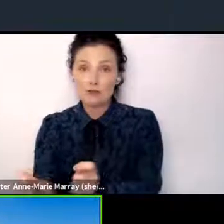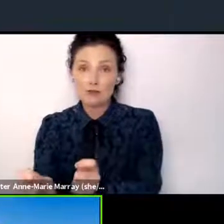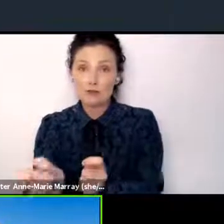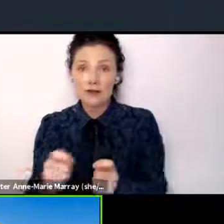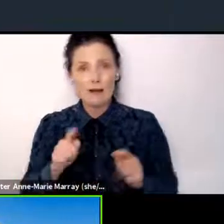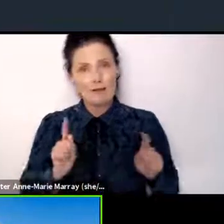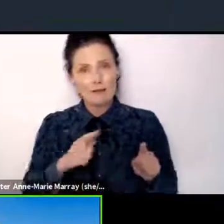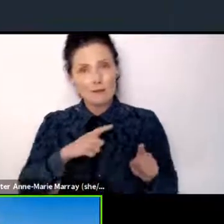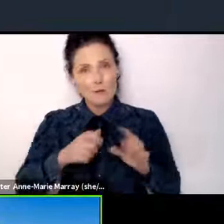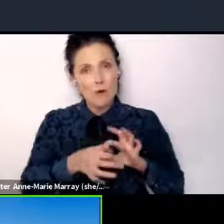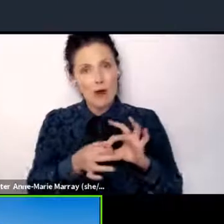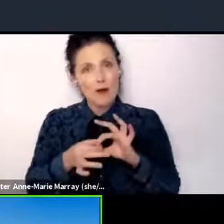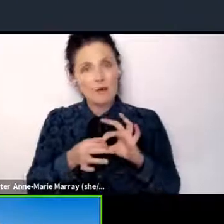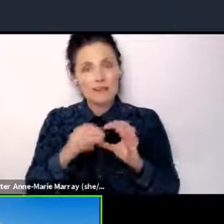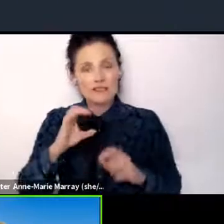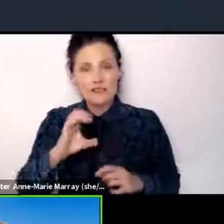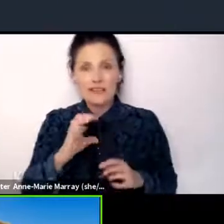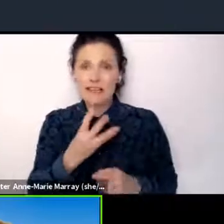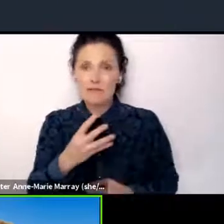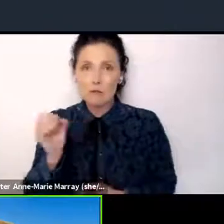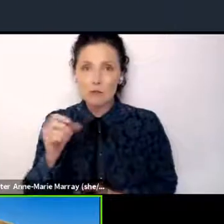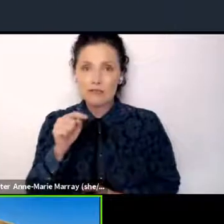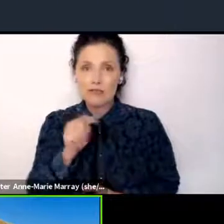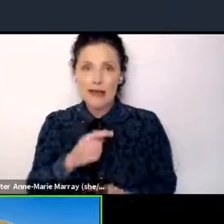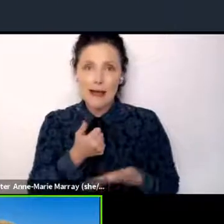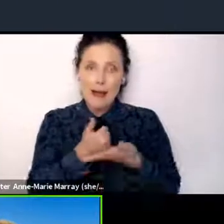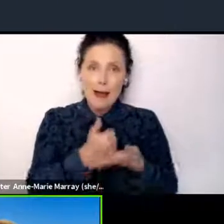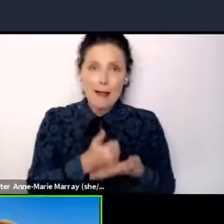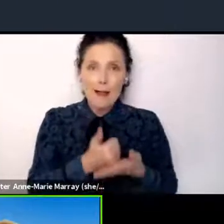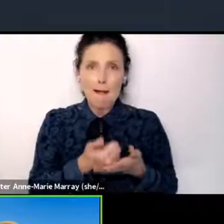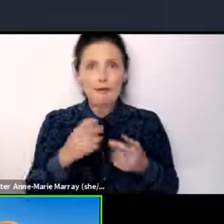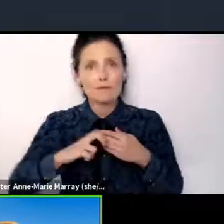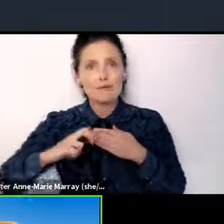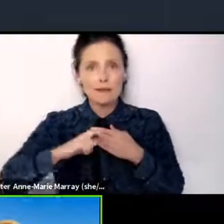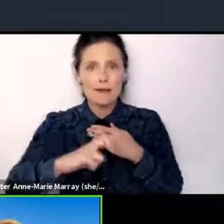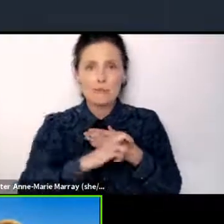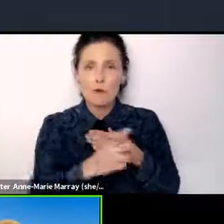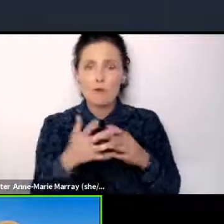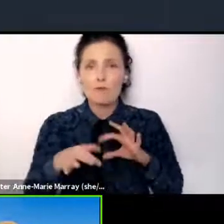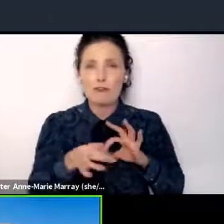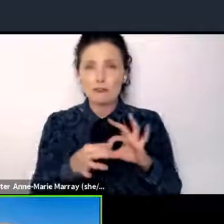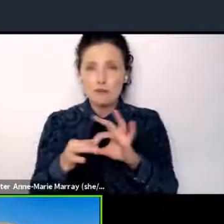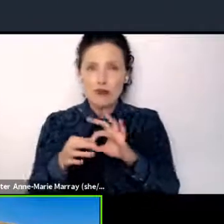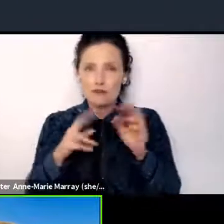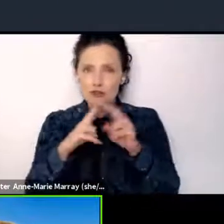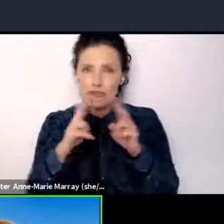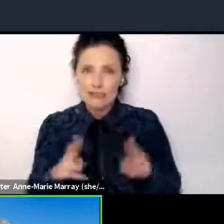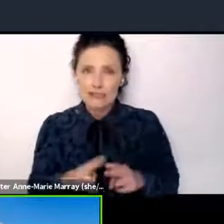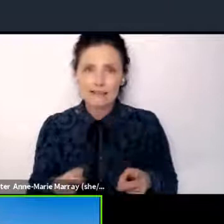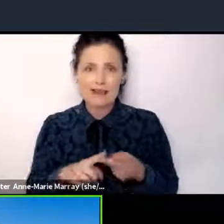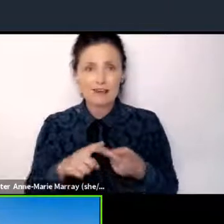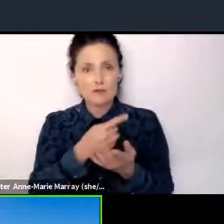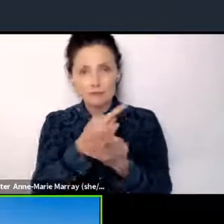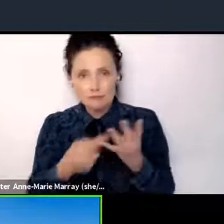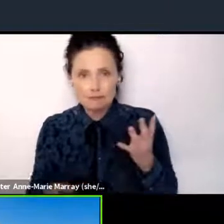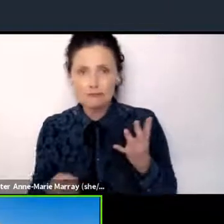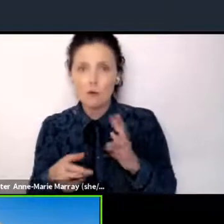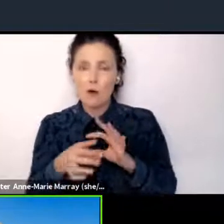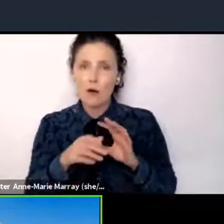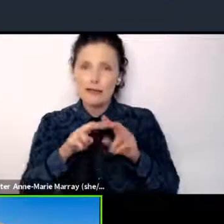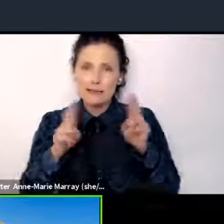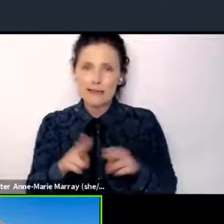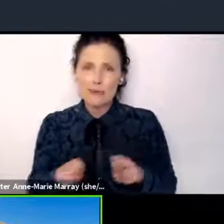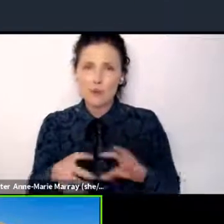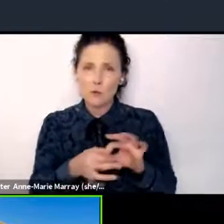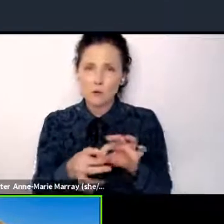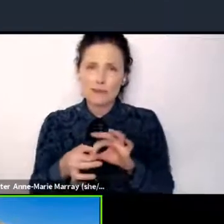working with the ITUC with the International Transport Workers Federation and others to call for just transition policies that ensure decent jobs are